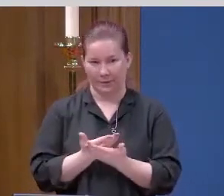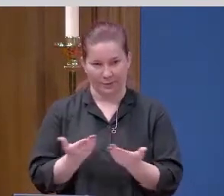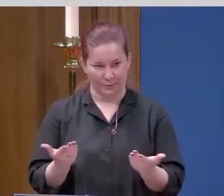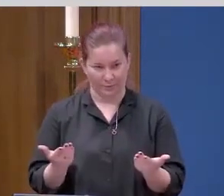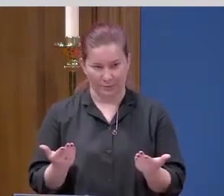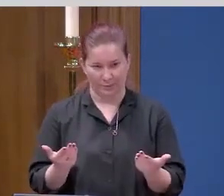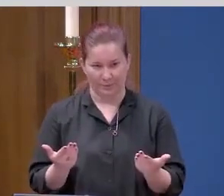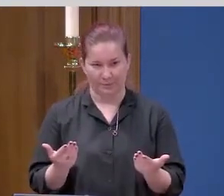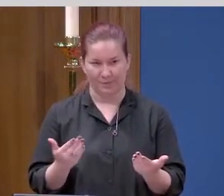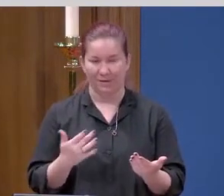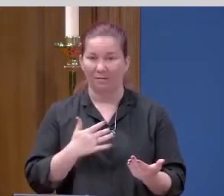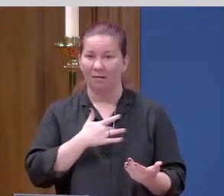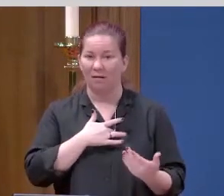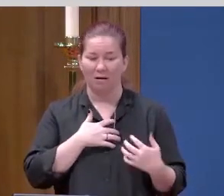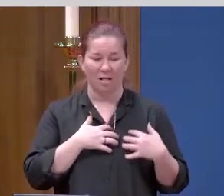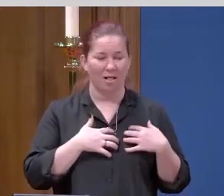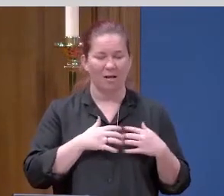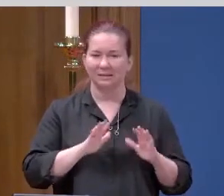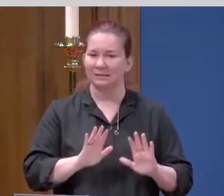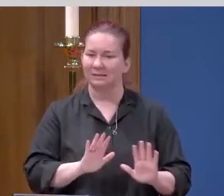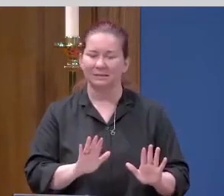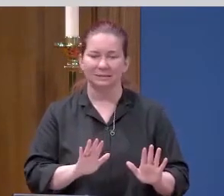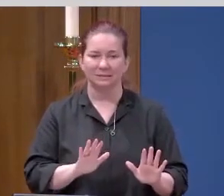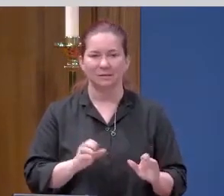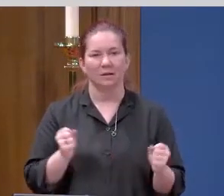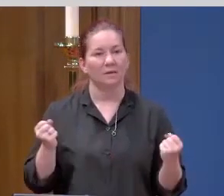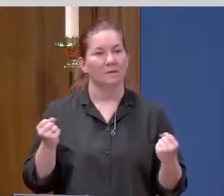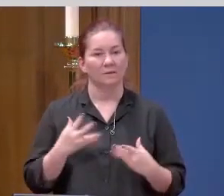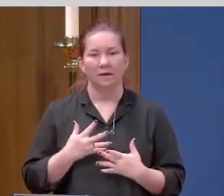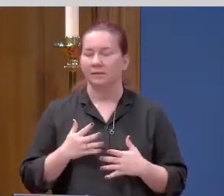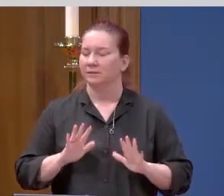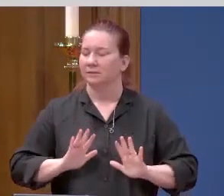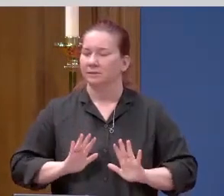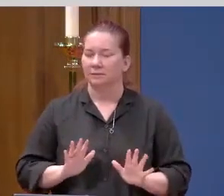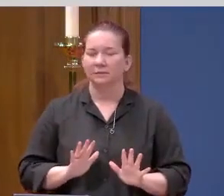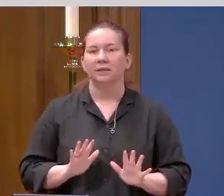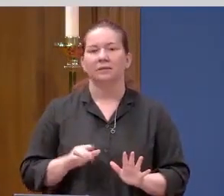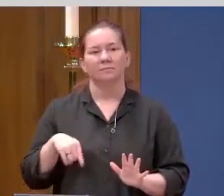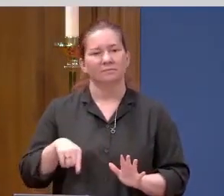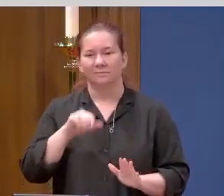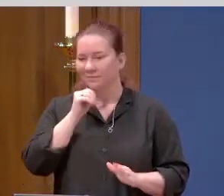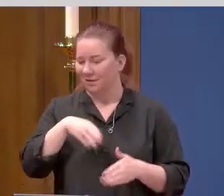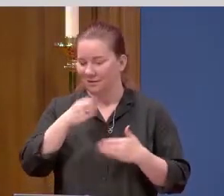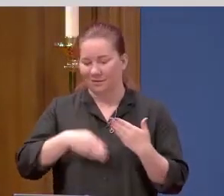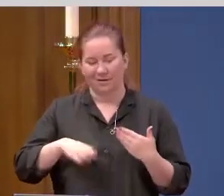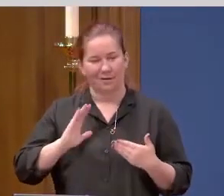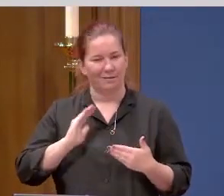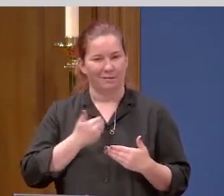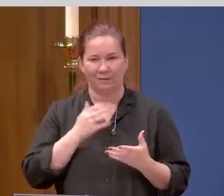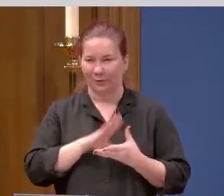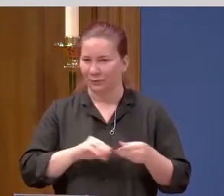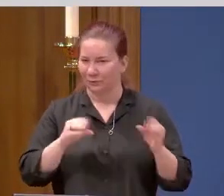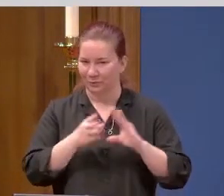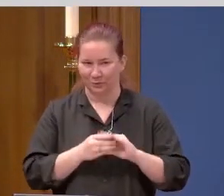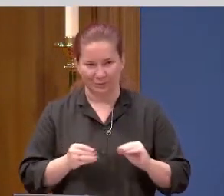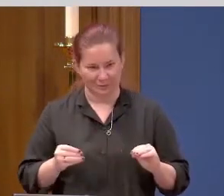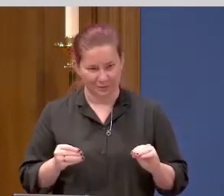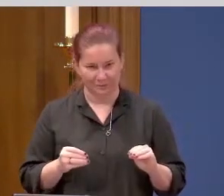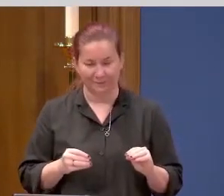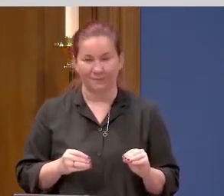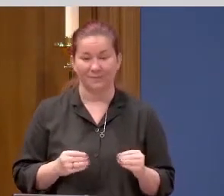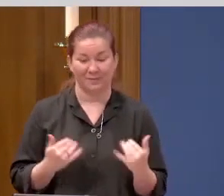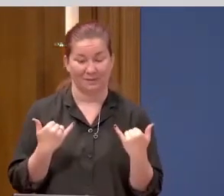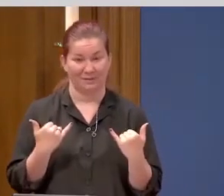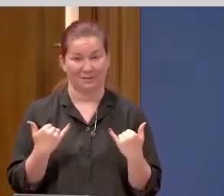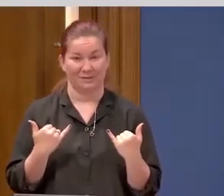Do not let your hearts be troubled. And do not be afraid. This is not the end of our story. This